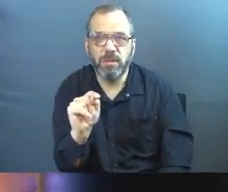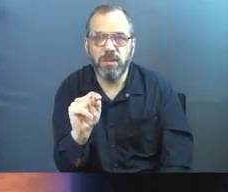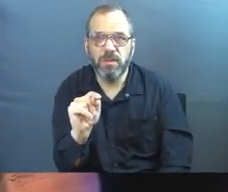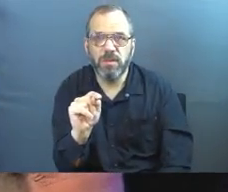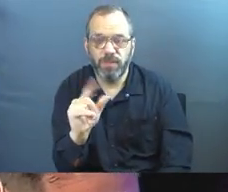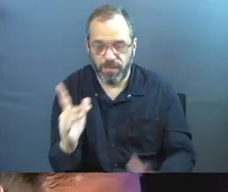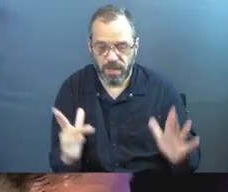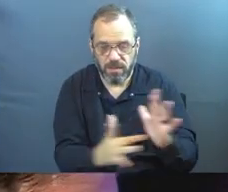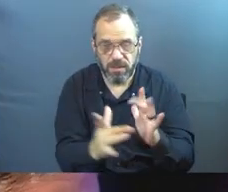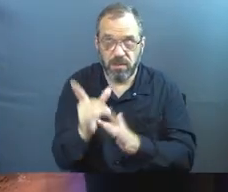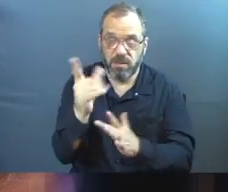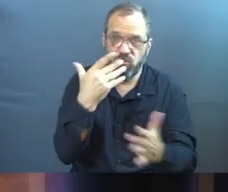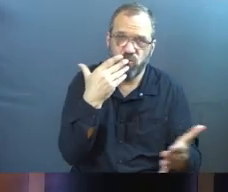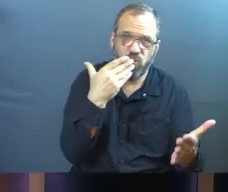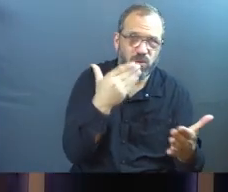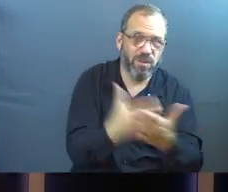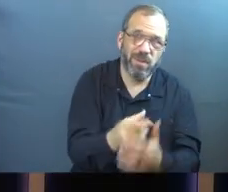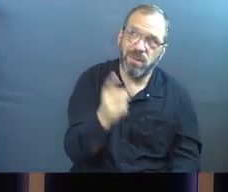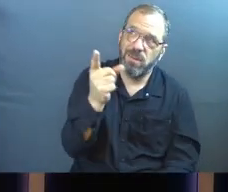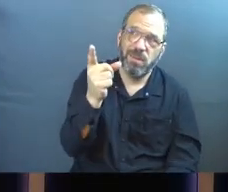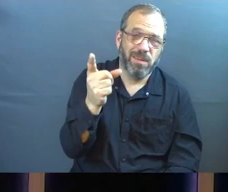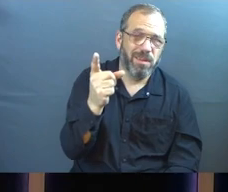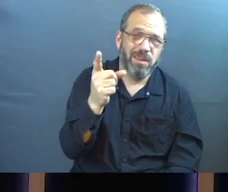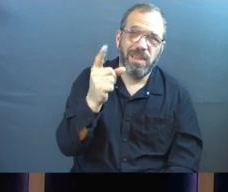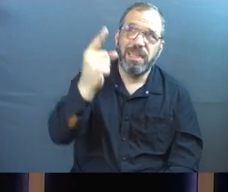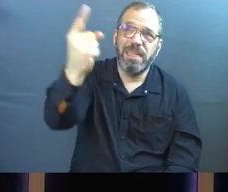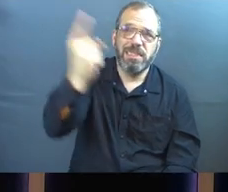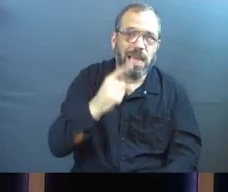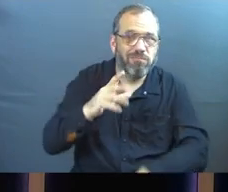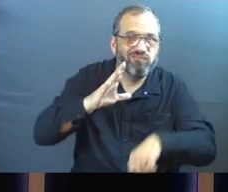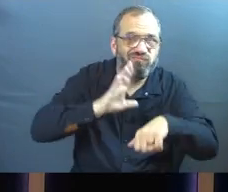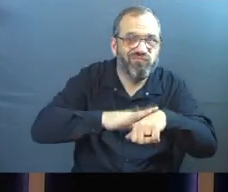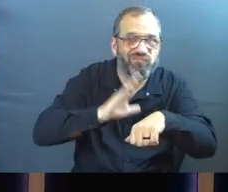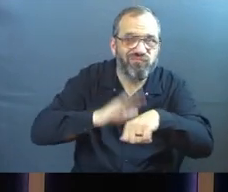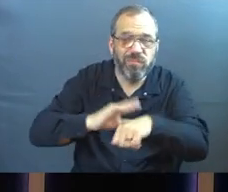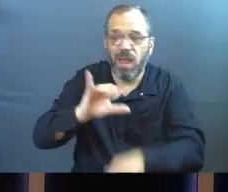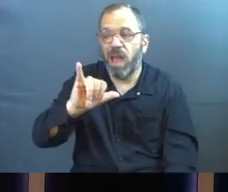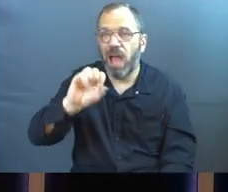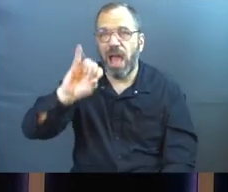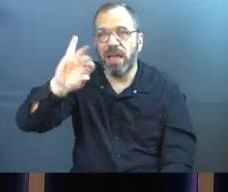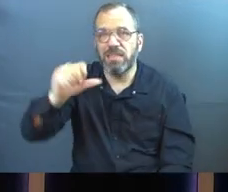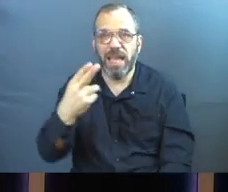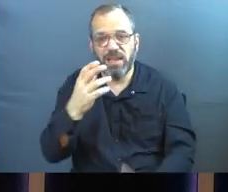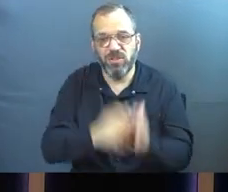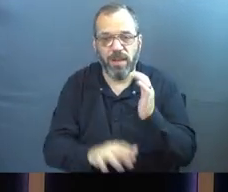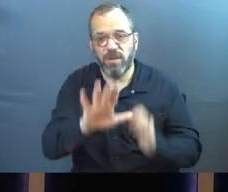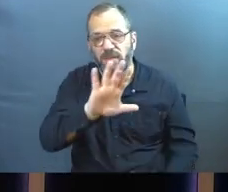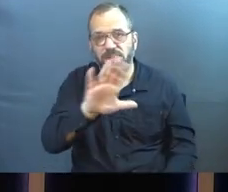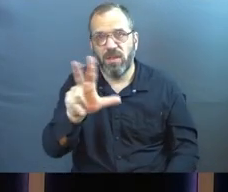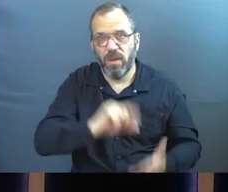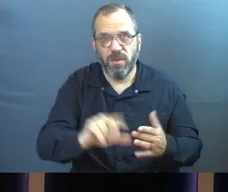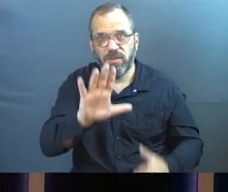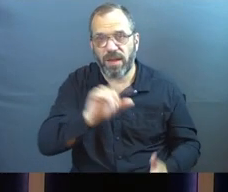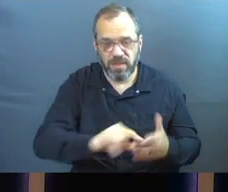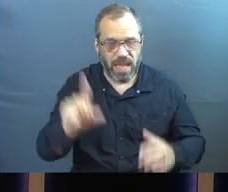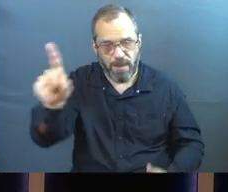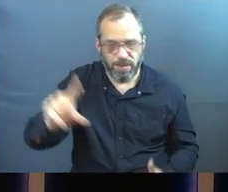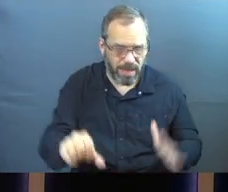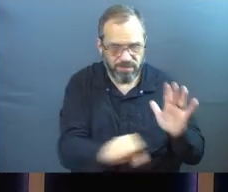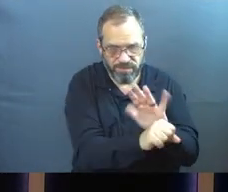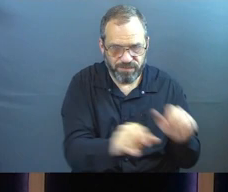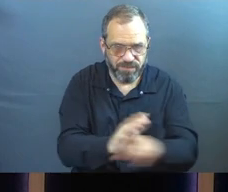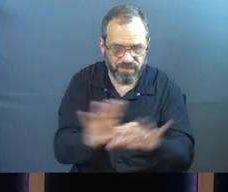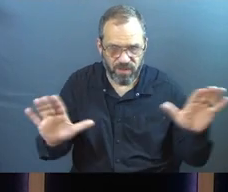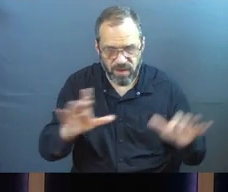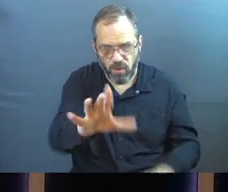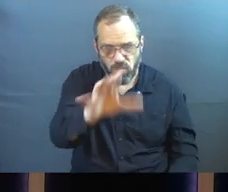Jesus is so good. Jesus has come to warn us. Isaiah 53 verse 5 through 6, but he was pierced for